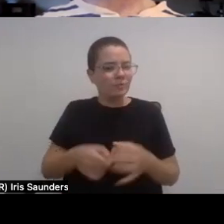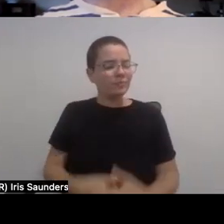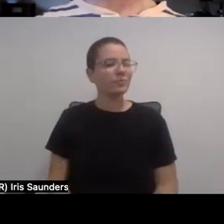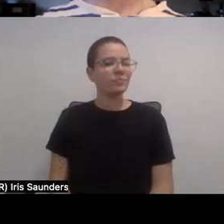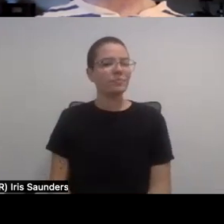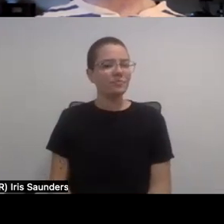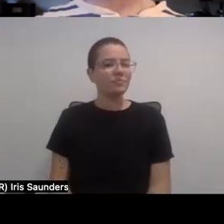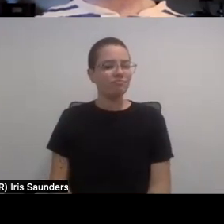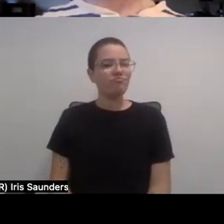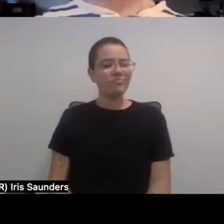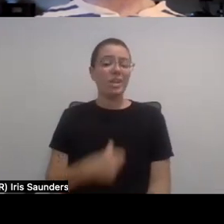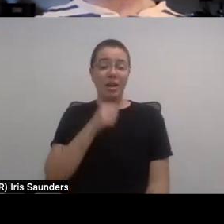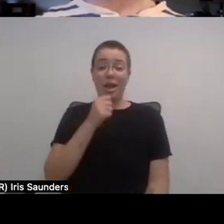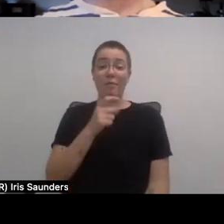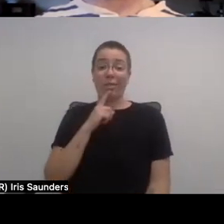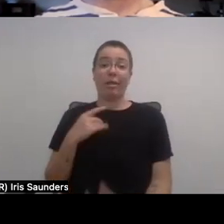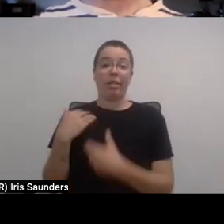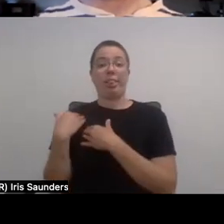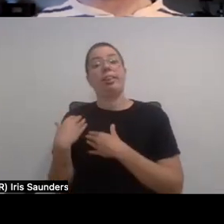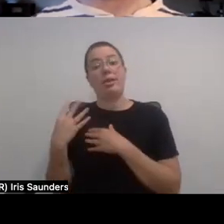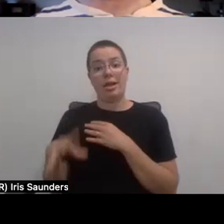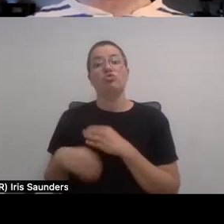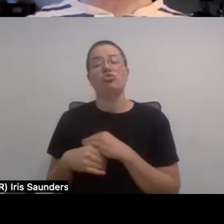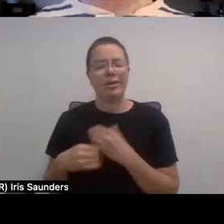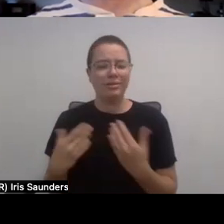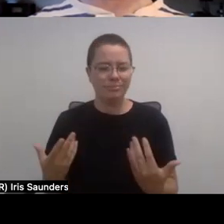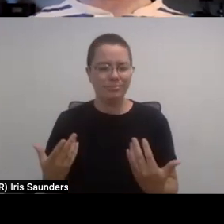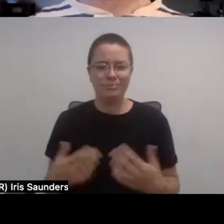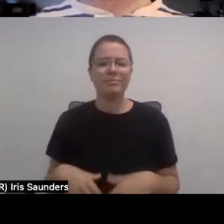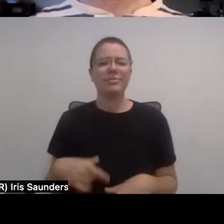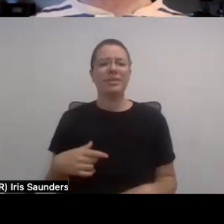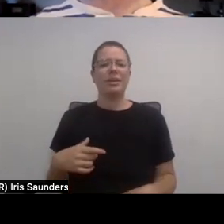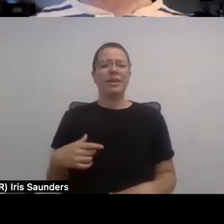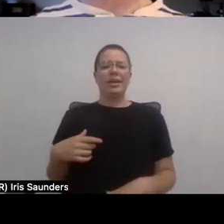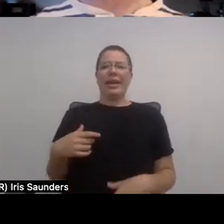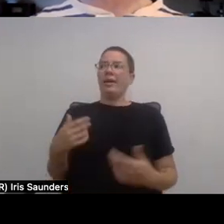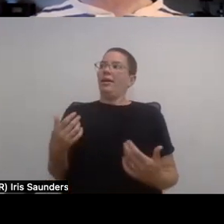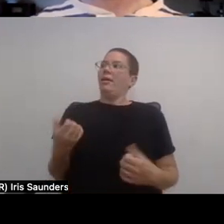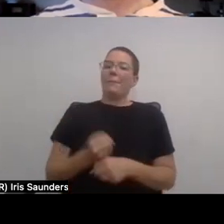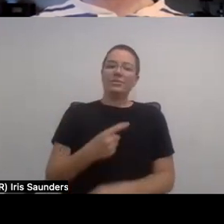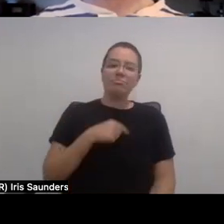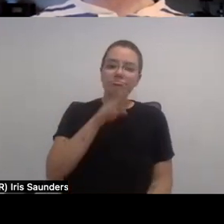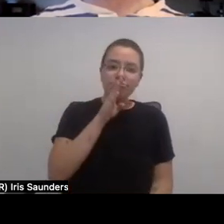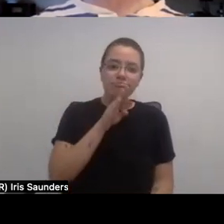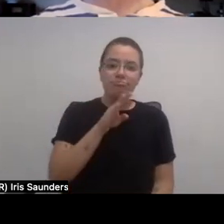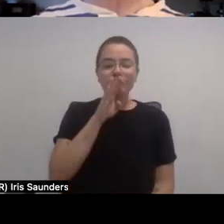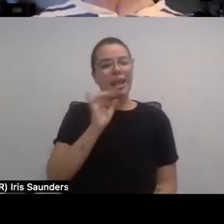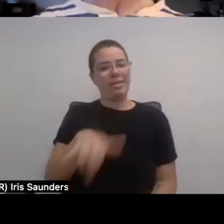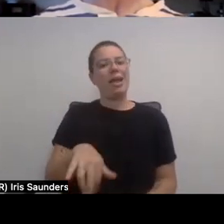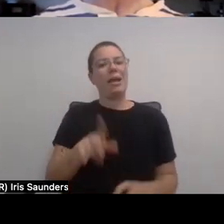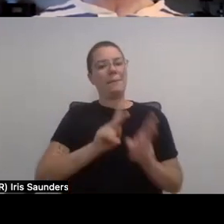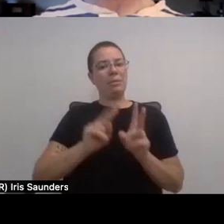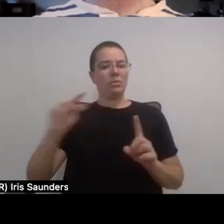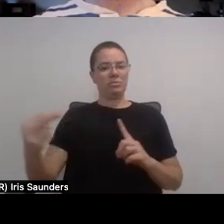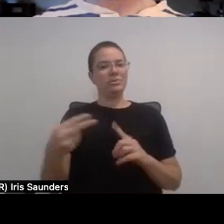because I, like, I hate the fact that people think of access needs as cumbersome at times, because it's like, imagine living in a world